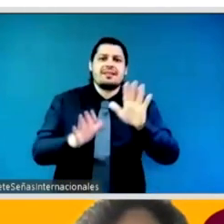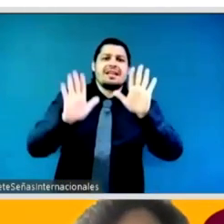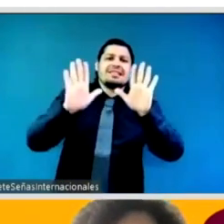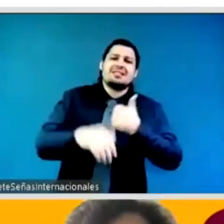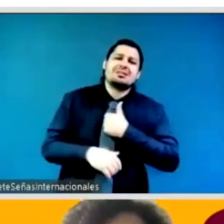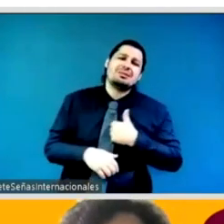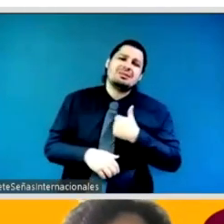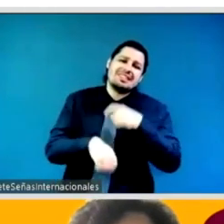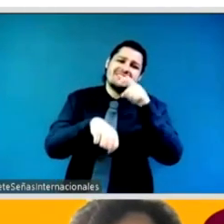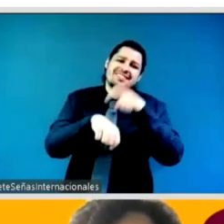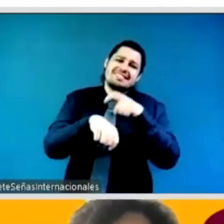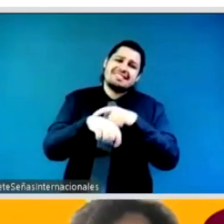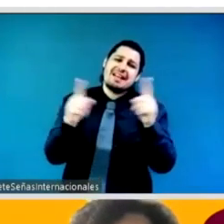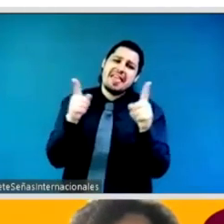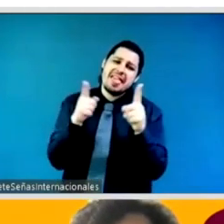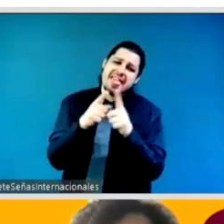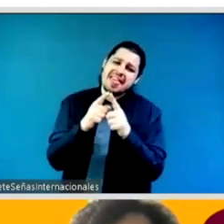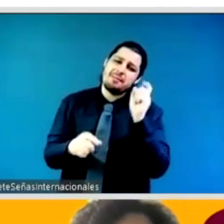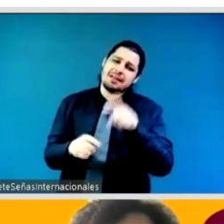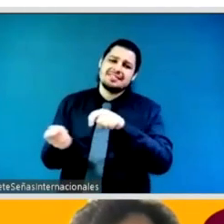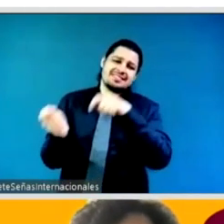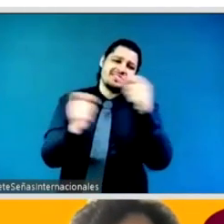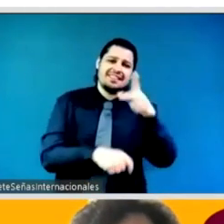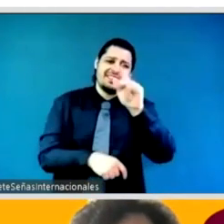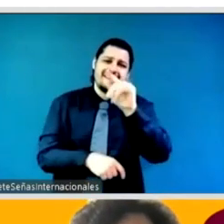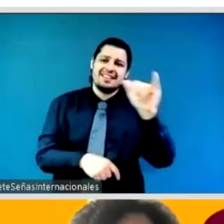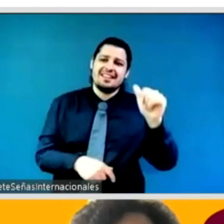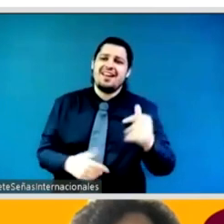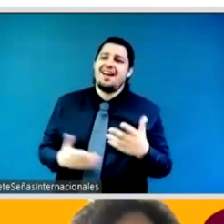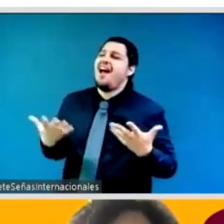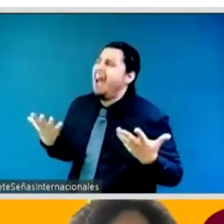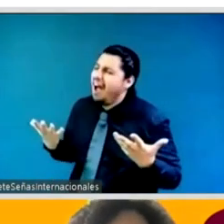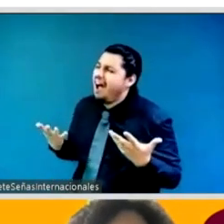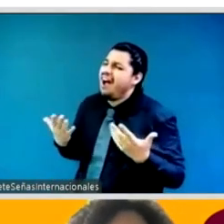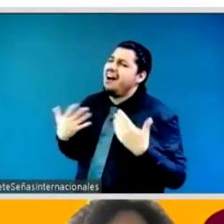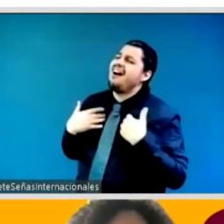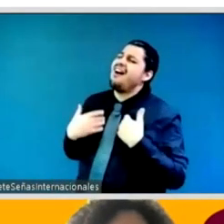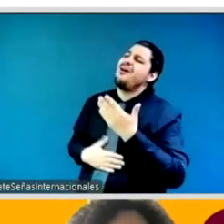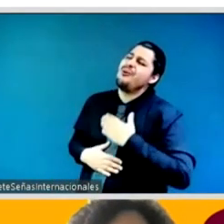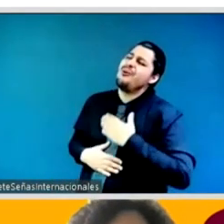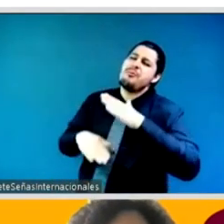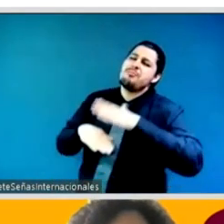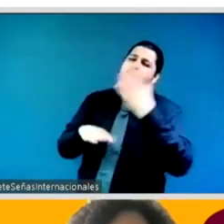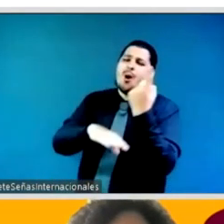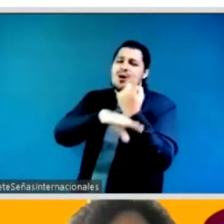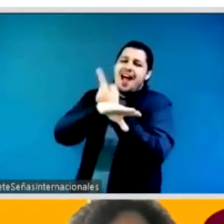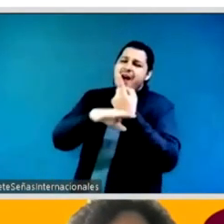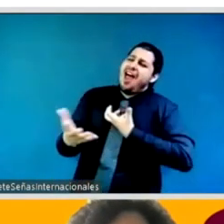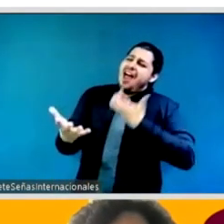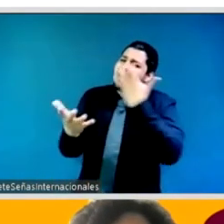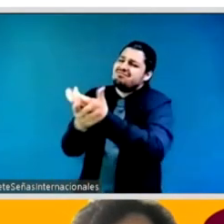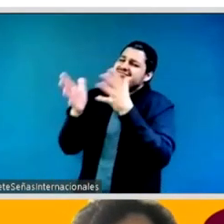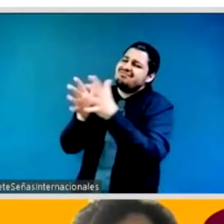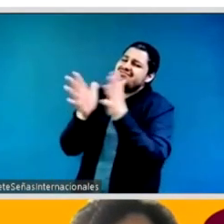say something about about the elders because that's a generation that i'm afraid i'm closer to though i'm young at heart um